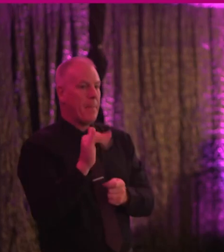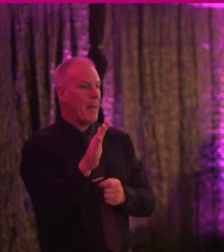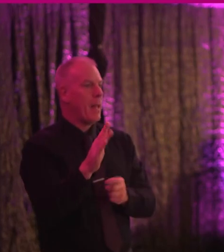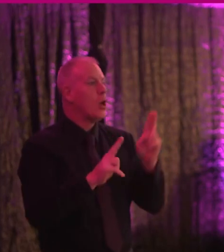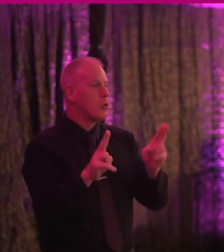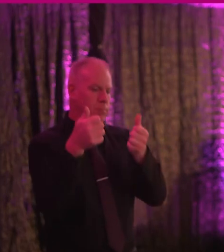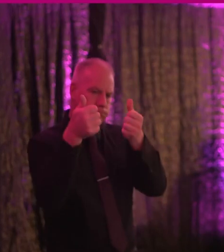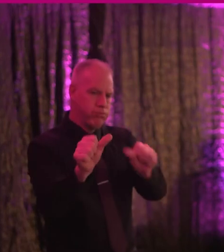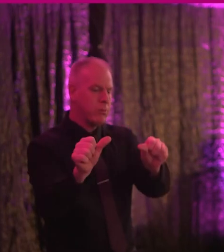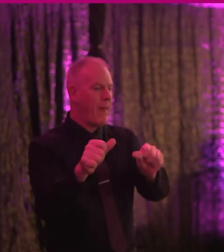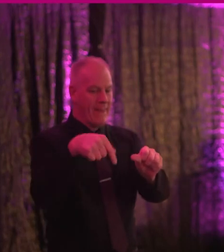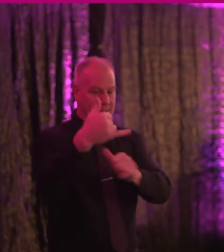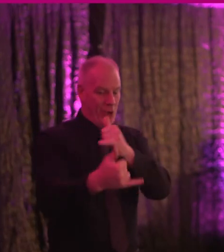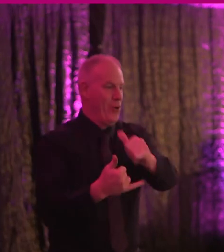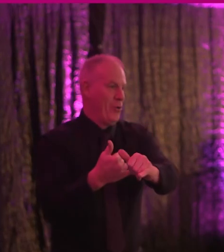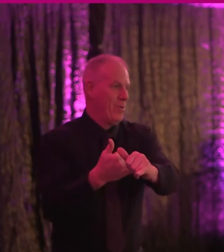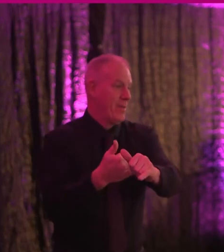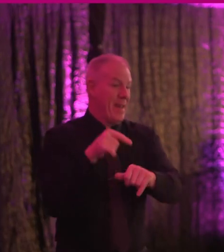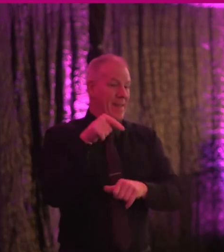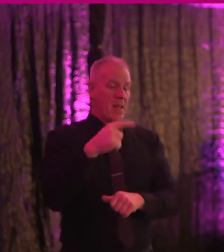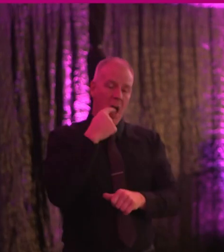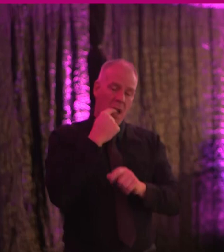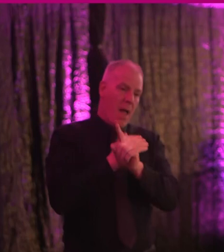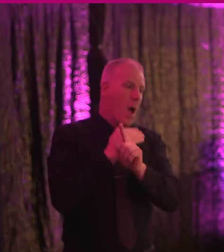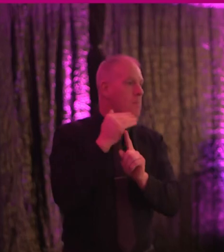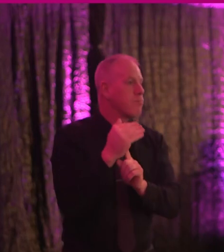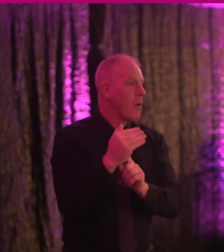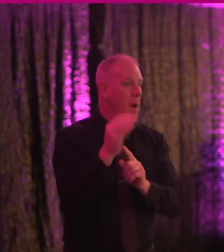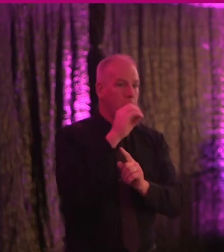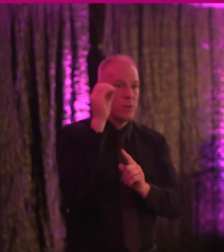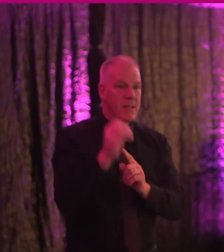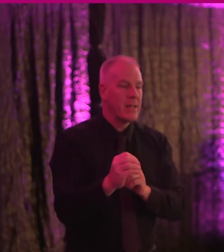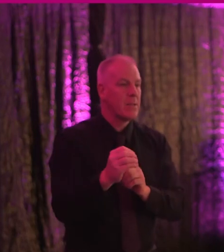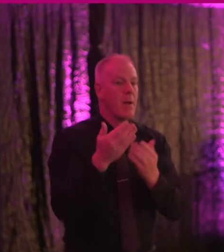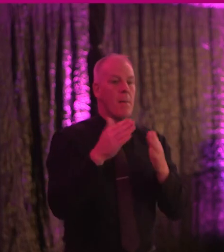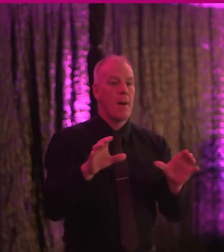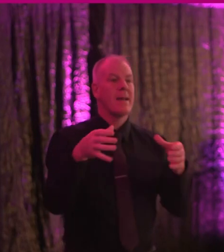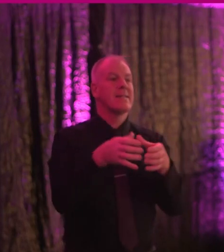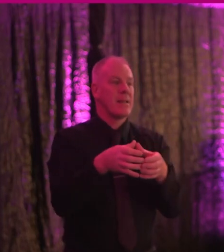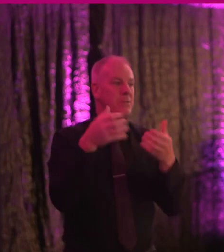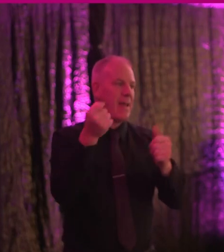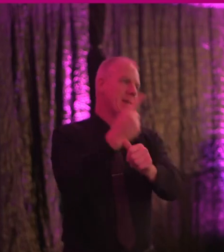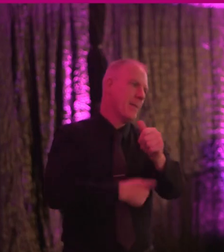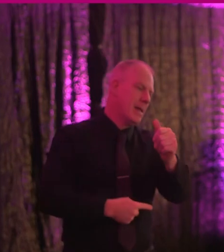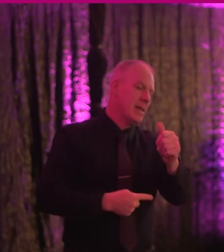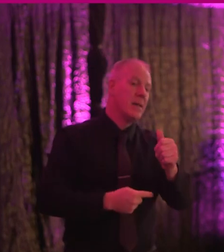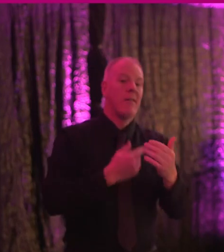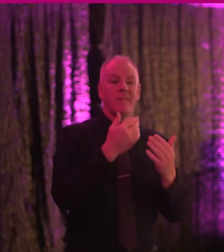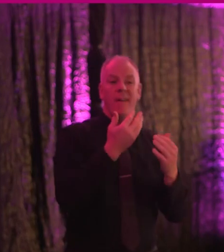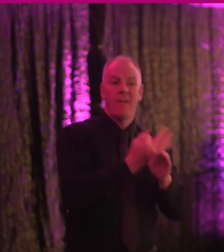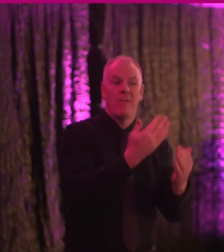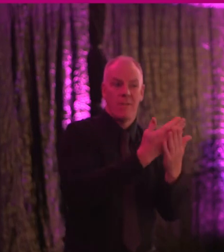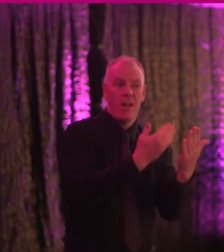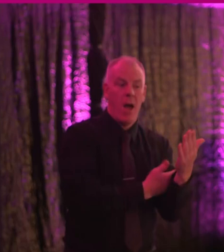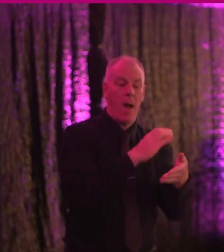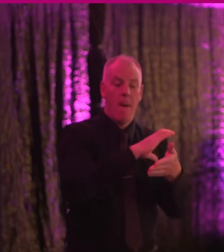to be enacted this year and that will increase the percentage of public sector employees who are disabled, as legislated for